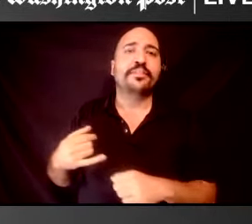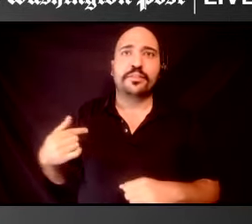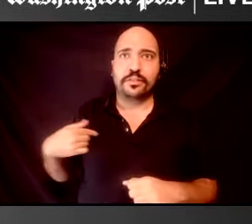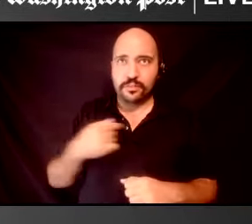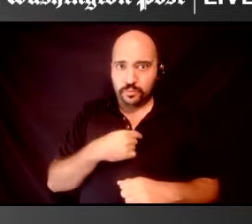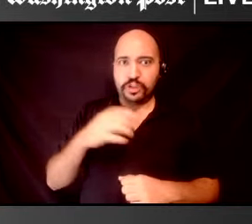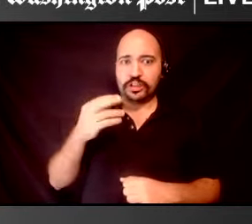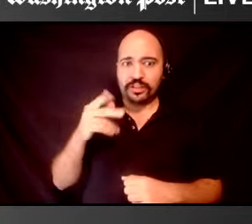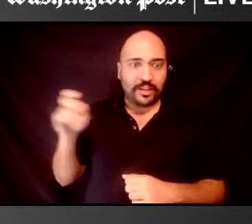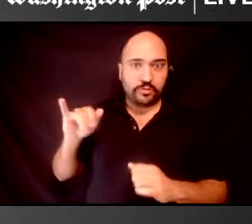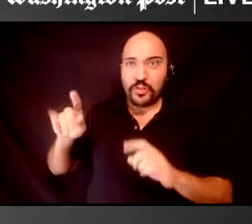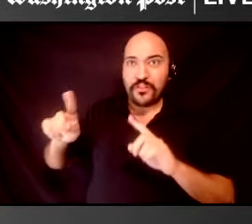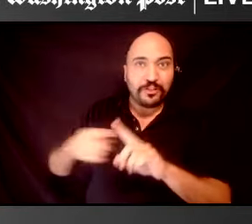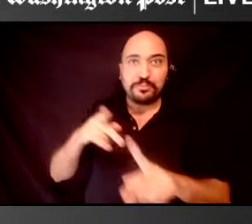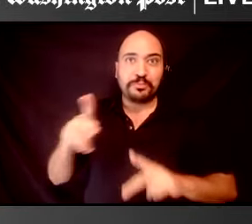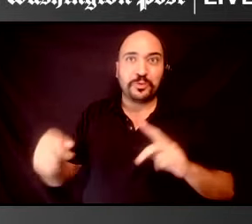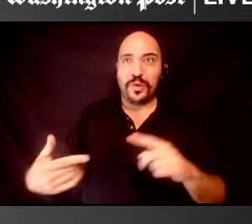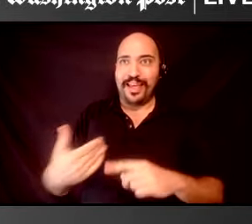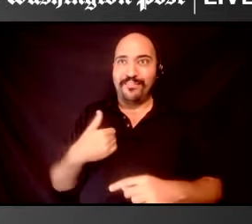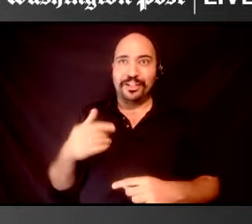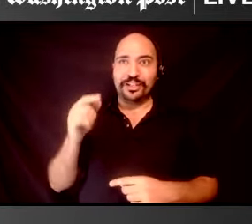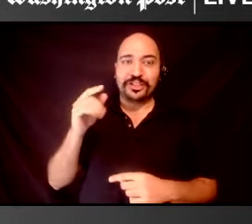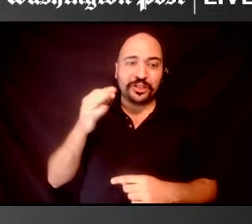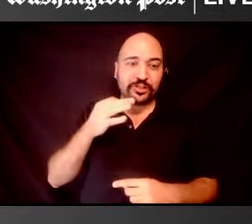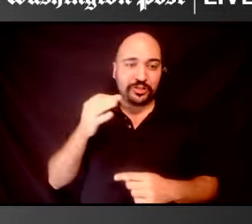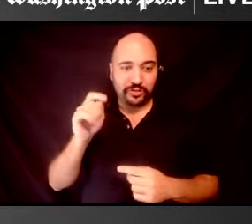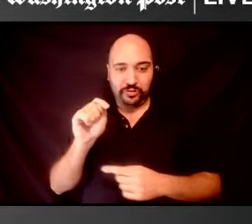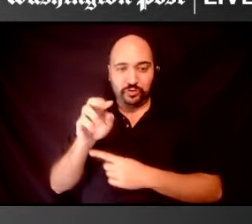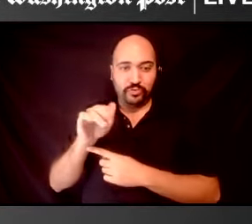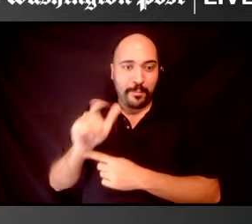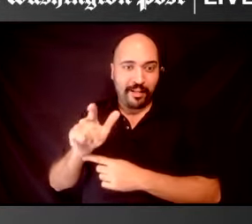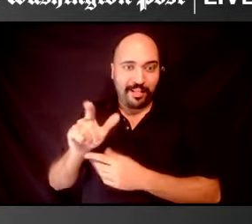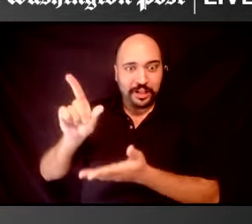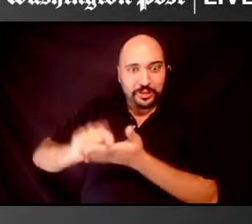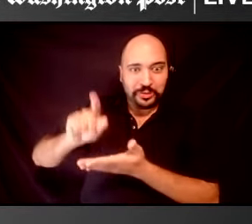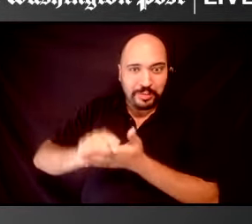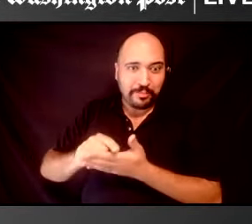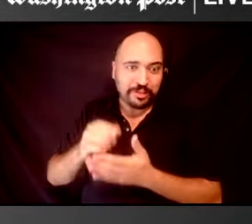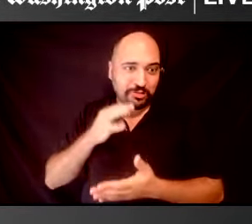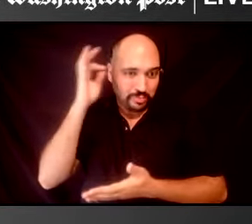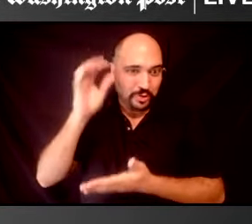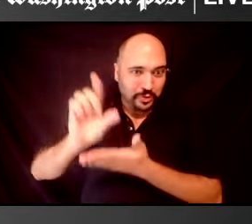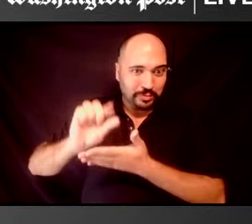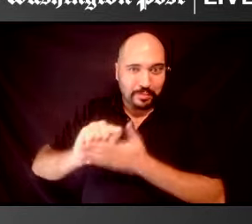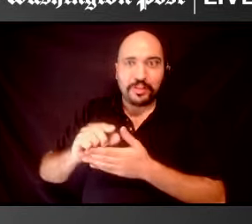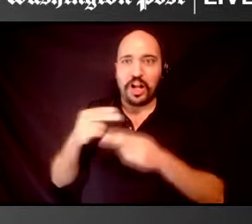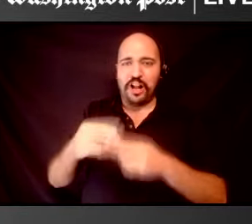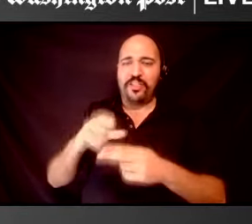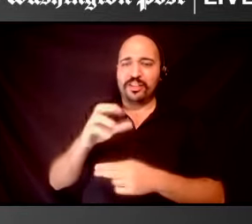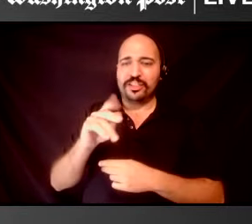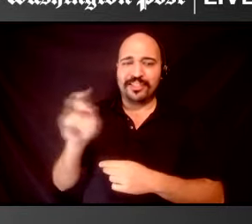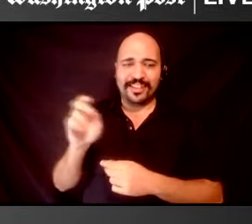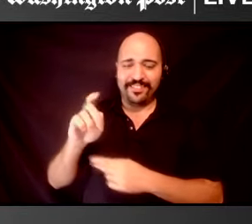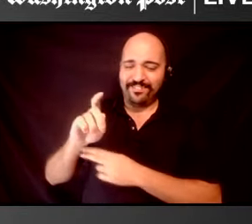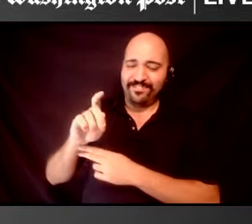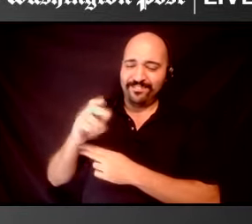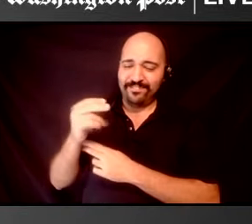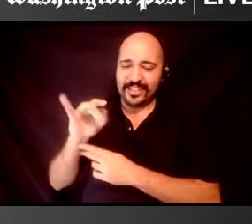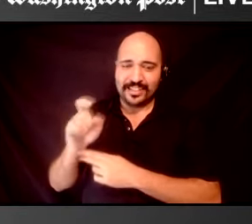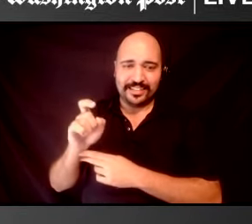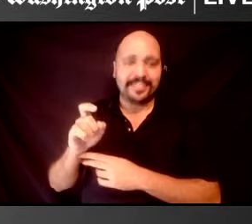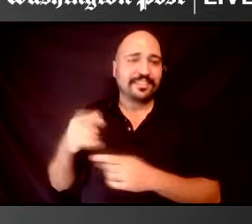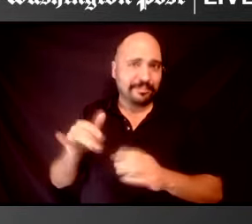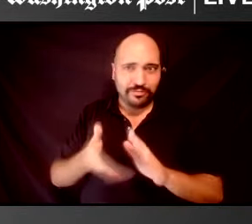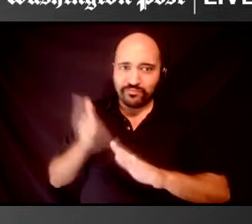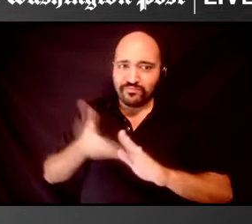the first people to have a tribal newspaper called the Cherokee Phoenix, which runs to this day. So for me, in doing this work as a